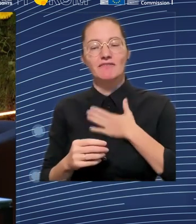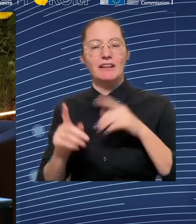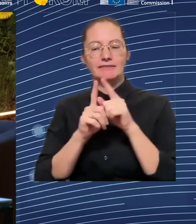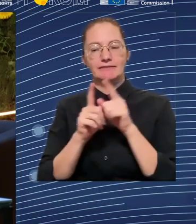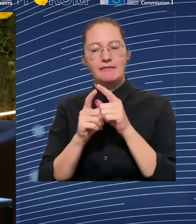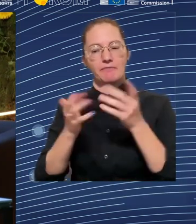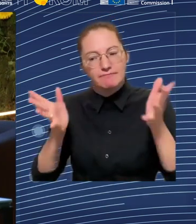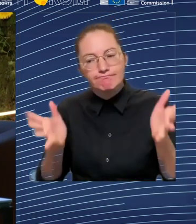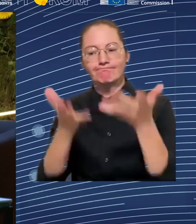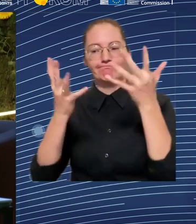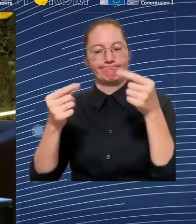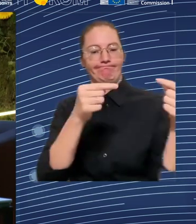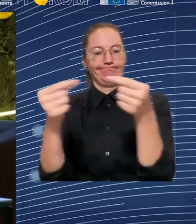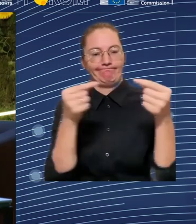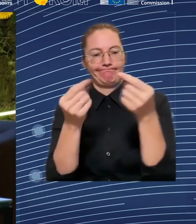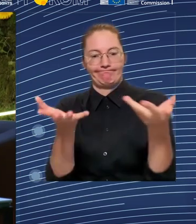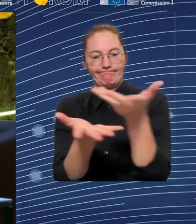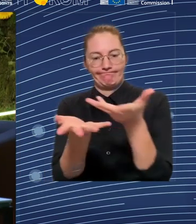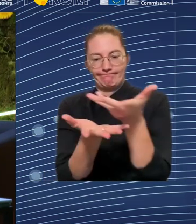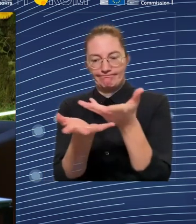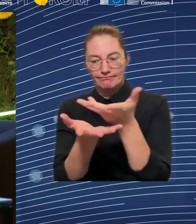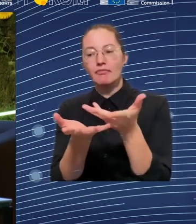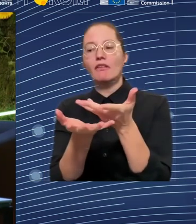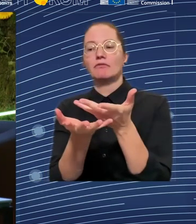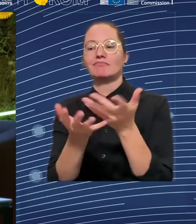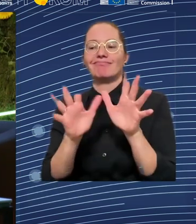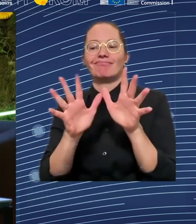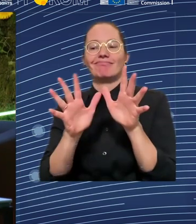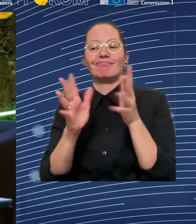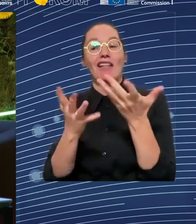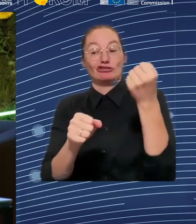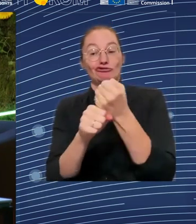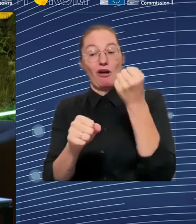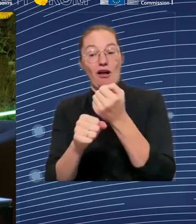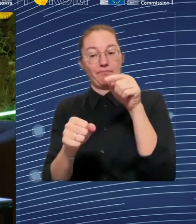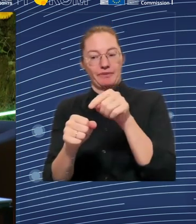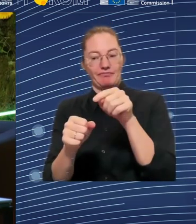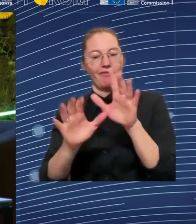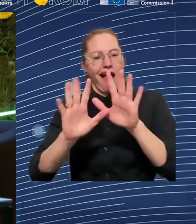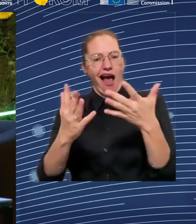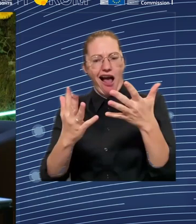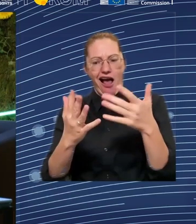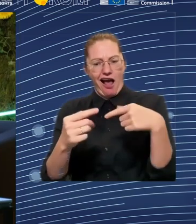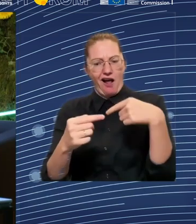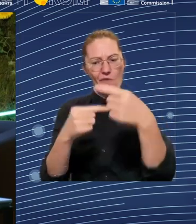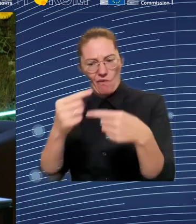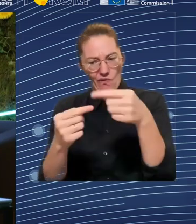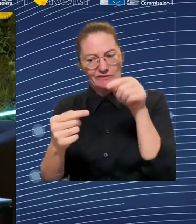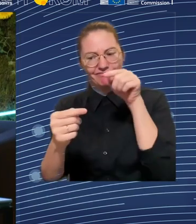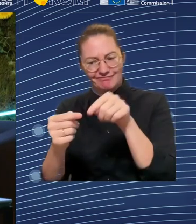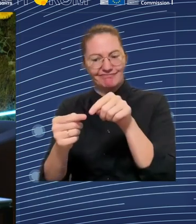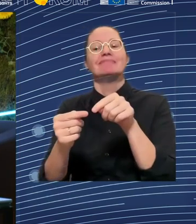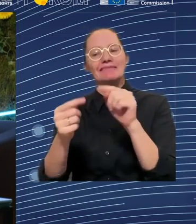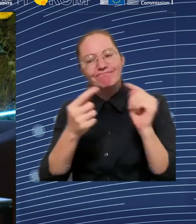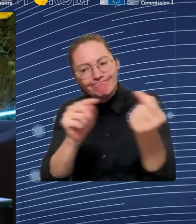When I hear jobs such as care and cleaning being discussed as low skill. They're not low skill jobs. They're tough